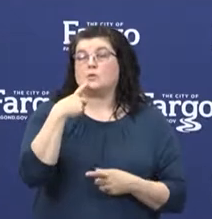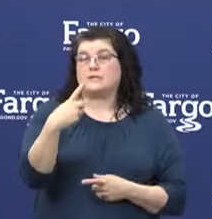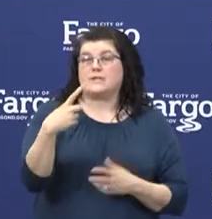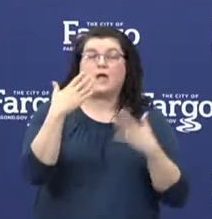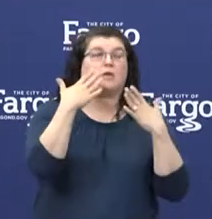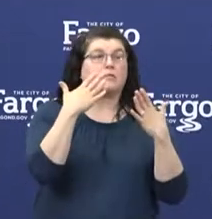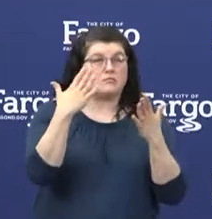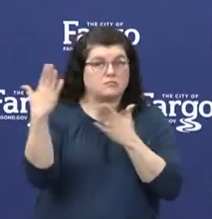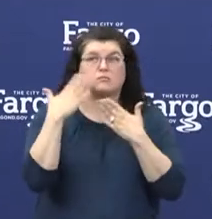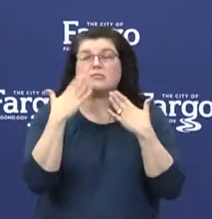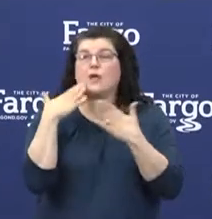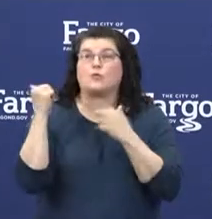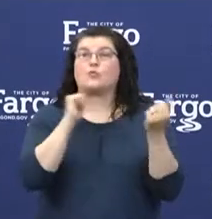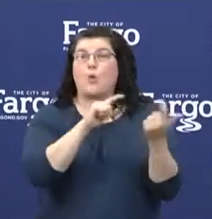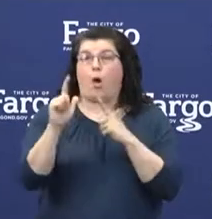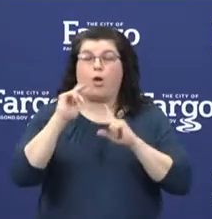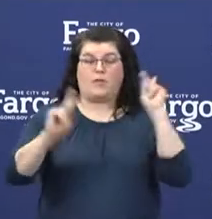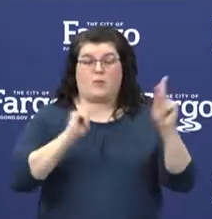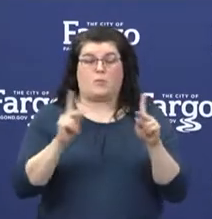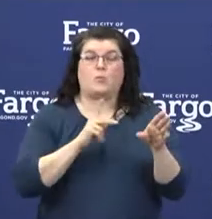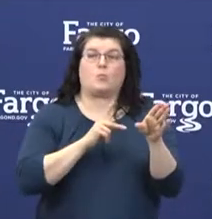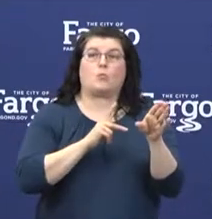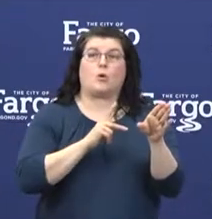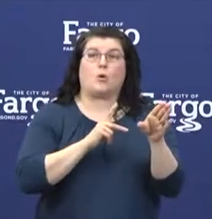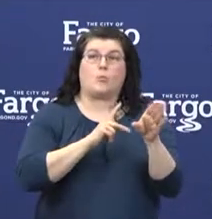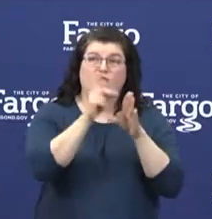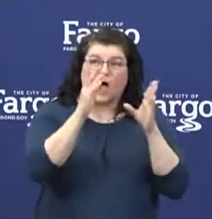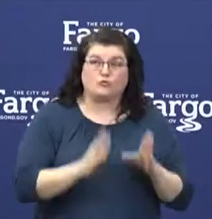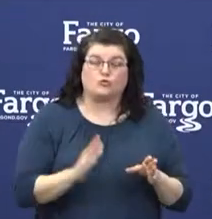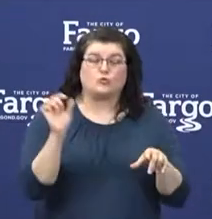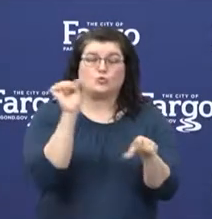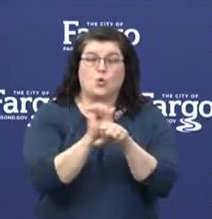professionals that share this venue every week.